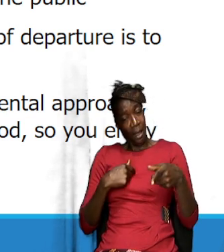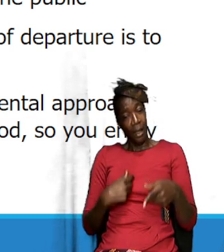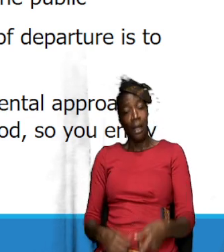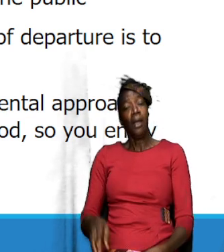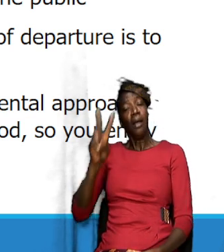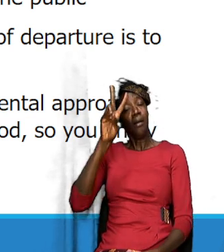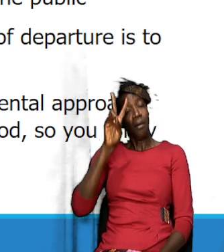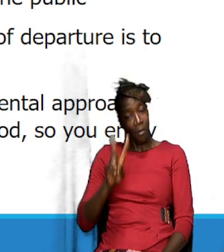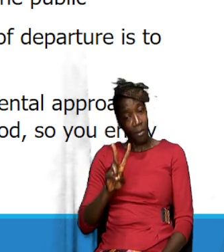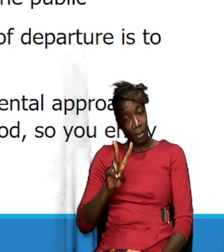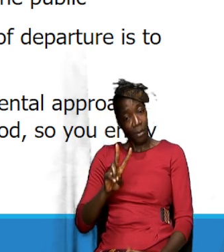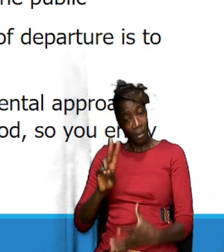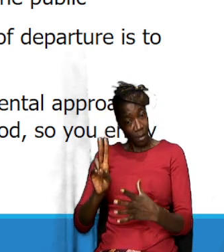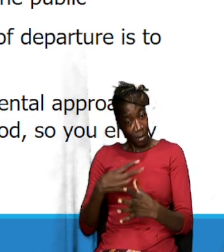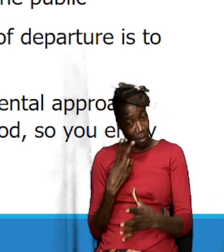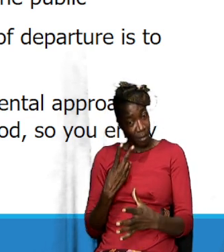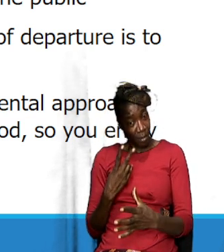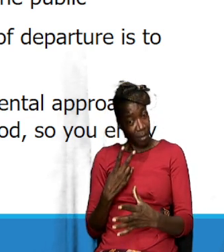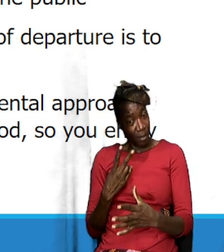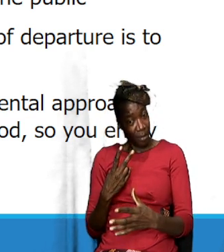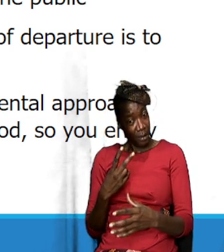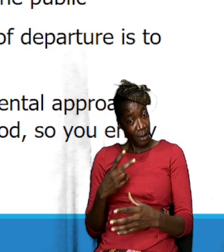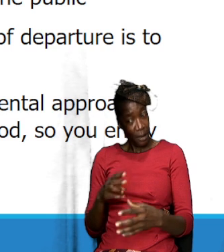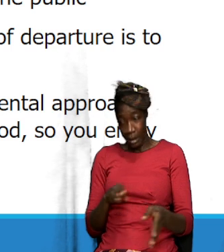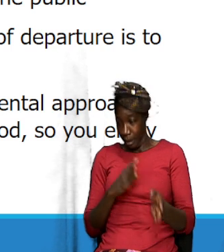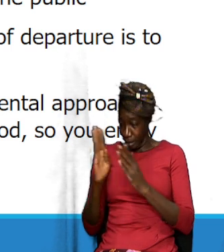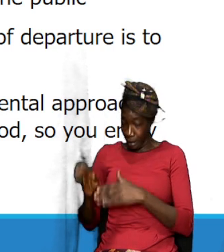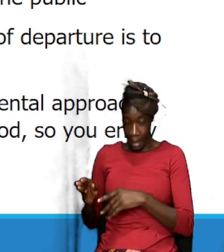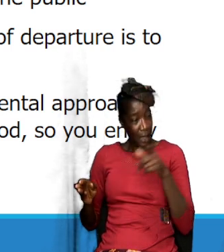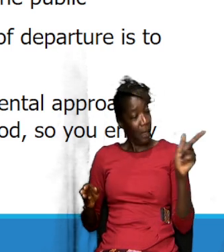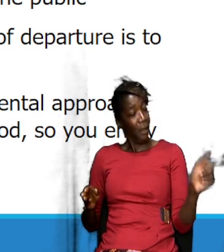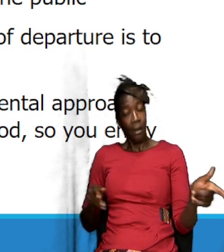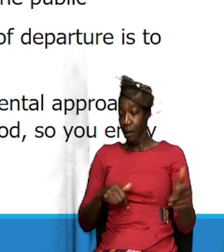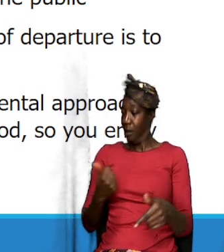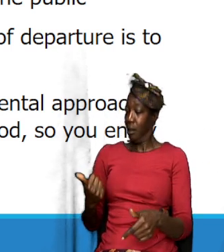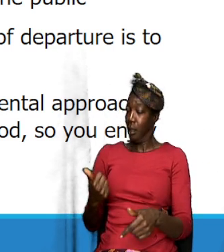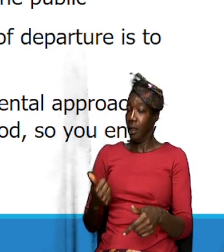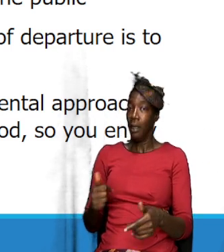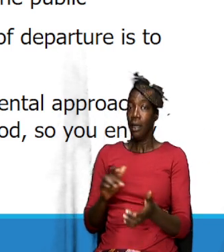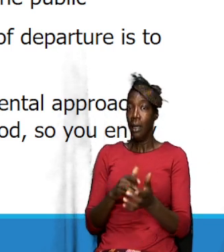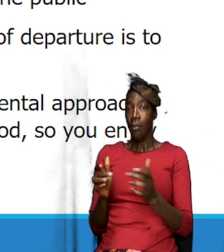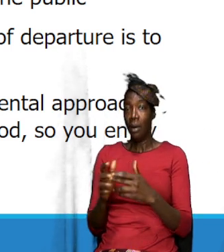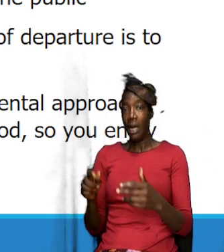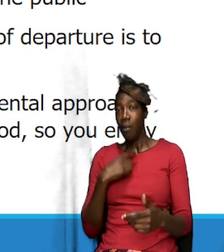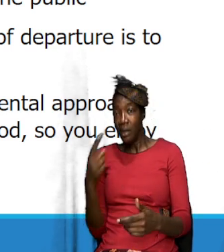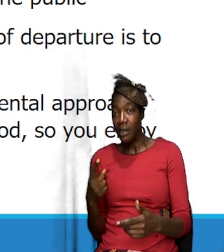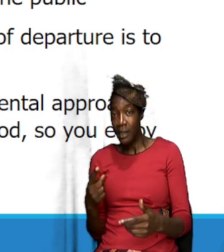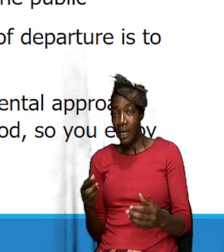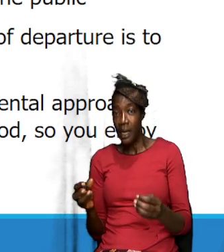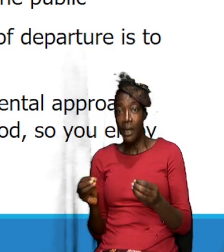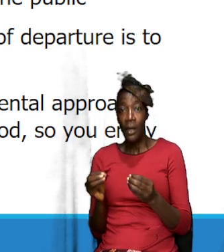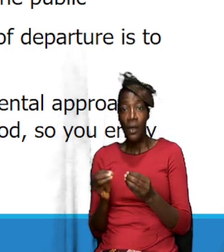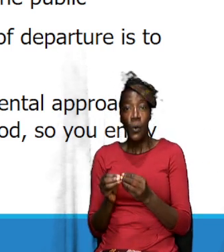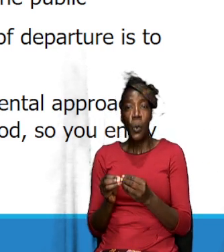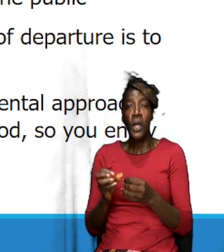of the fence. The Bible says here that it is with joy.